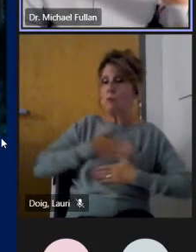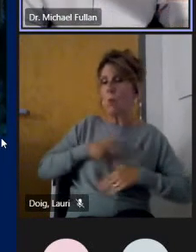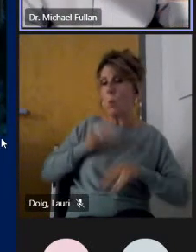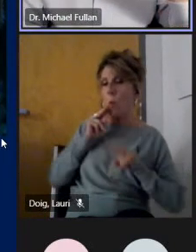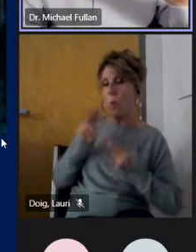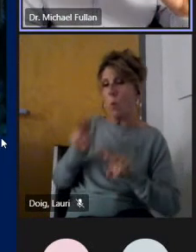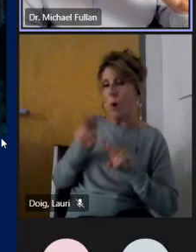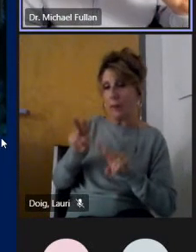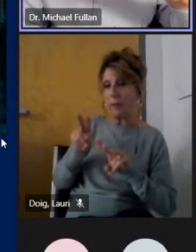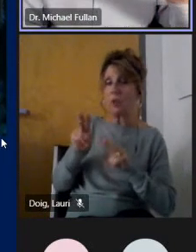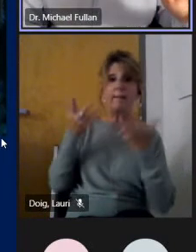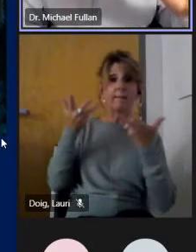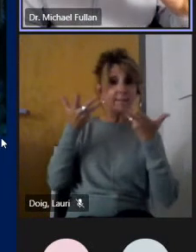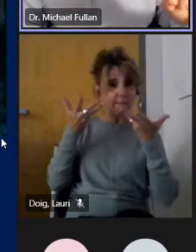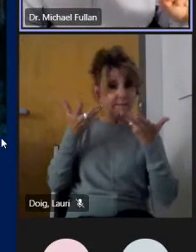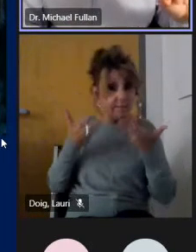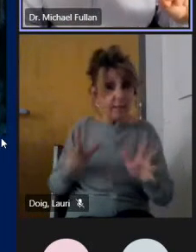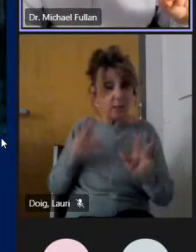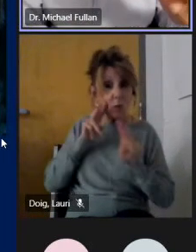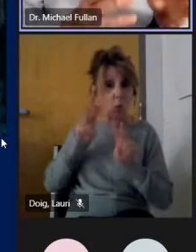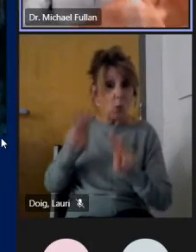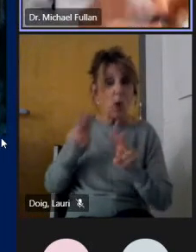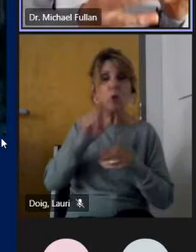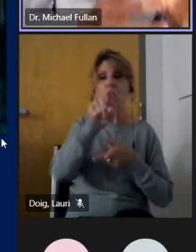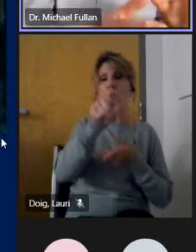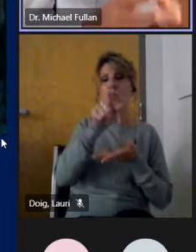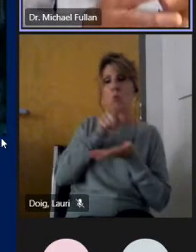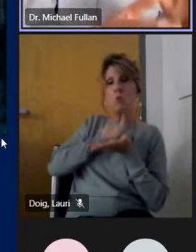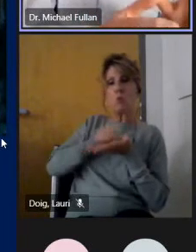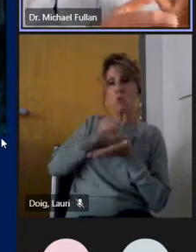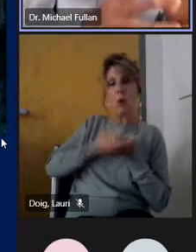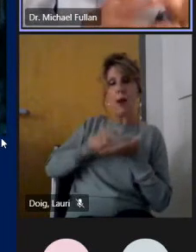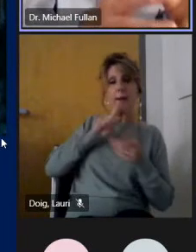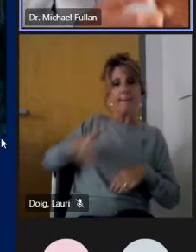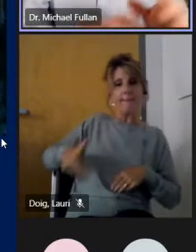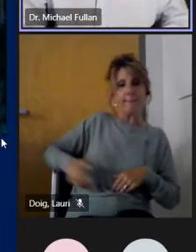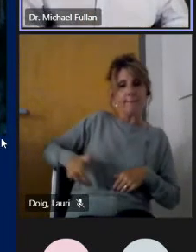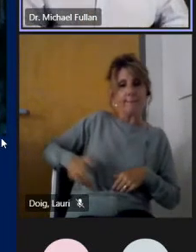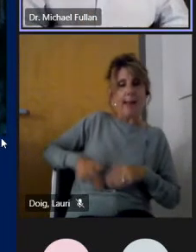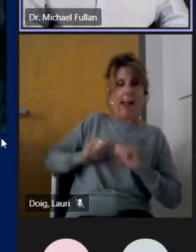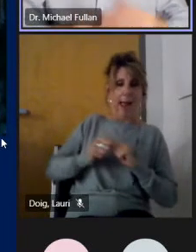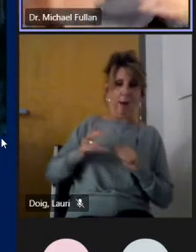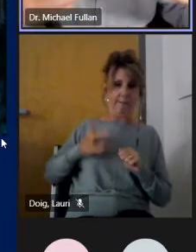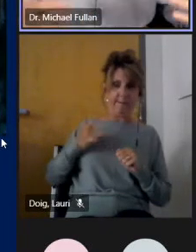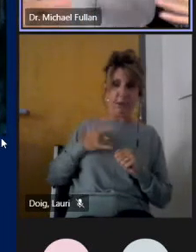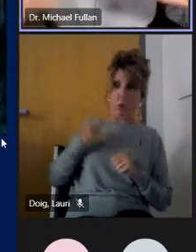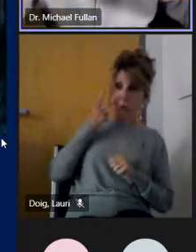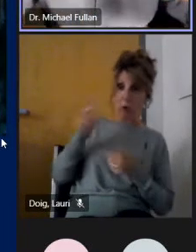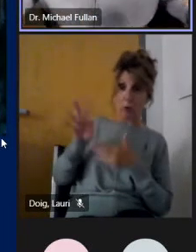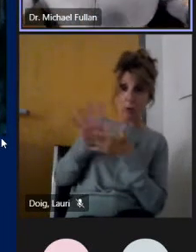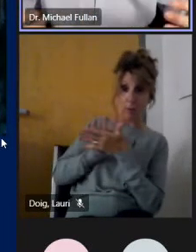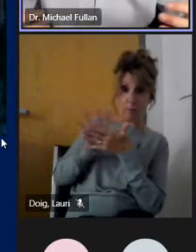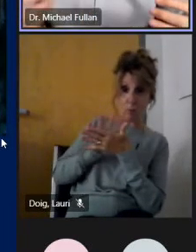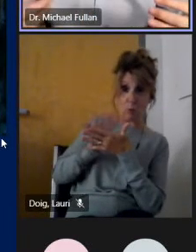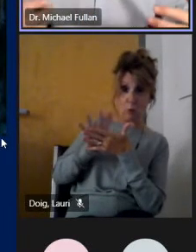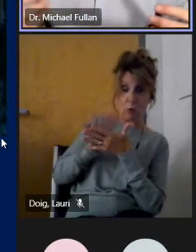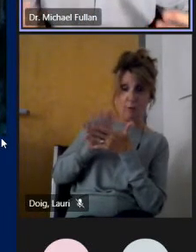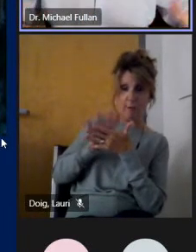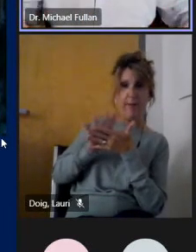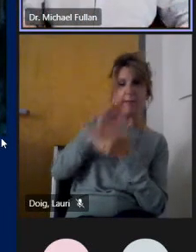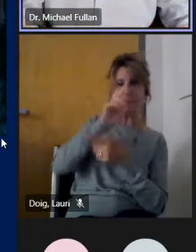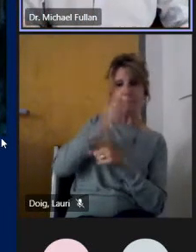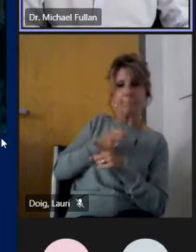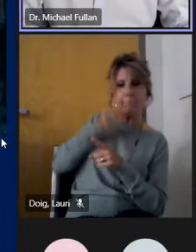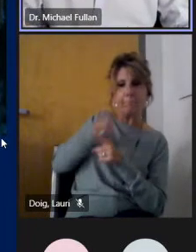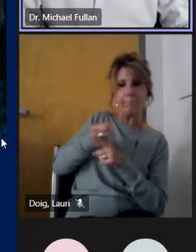i'll say take you make a note to yourself what's your gut reaction to what you just saw so it's typical of the deep learning